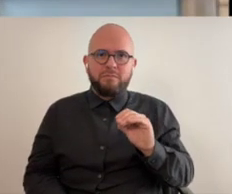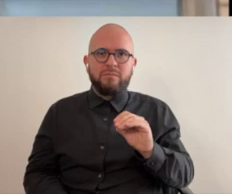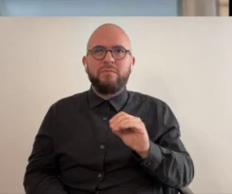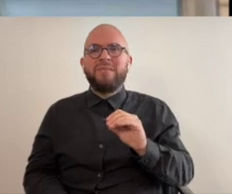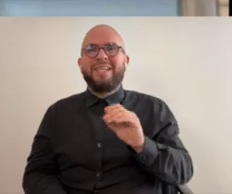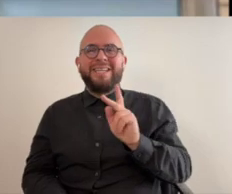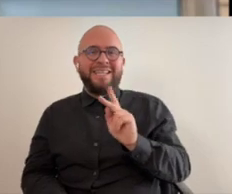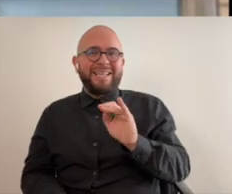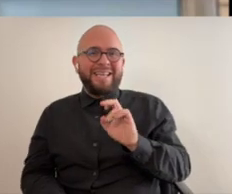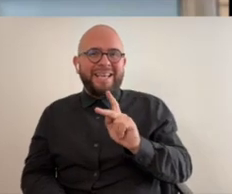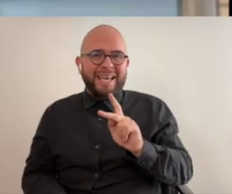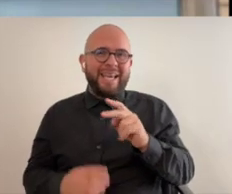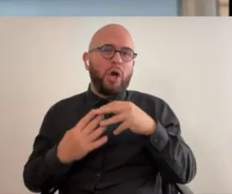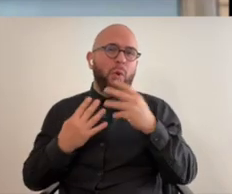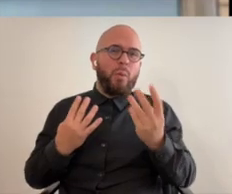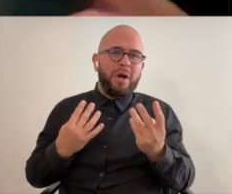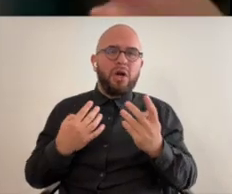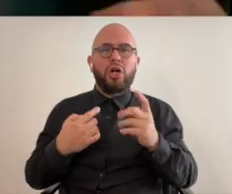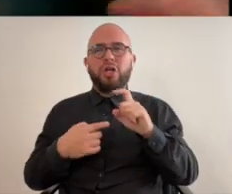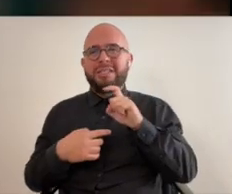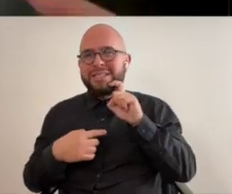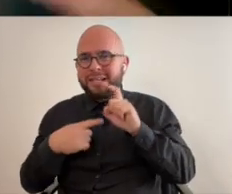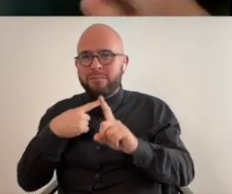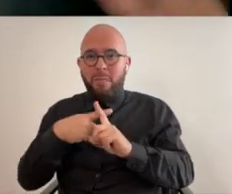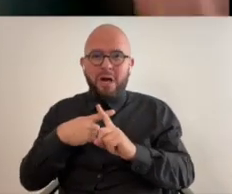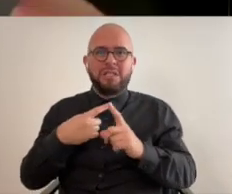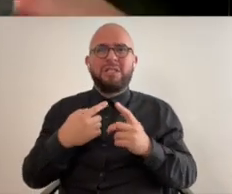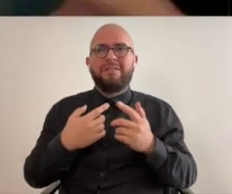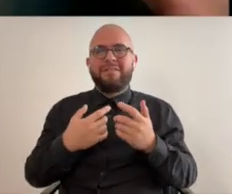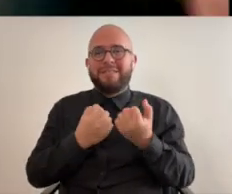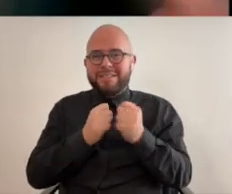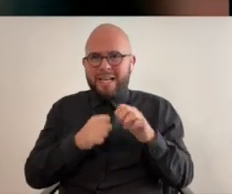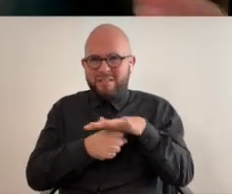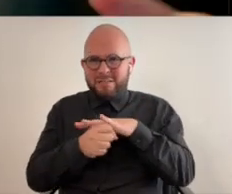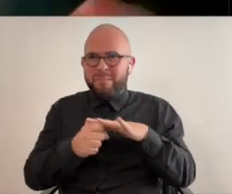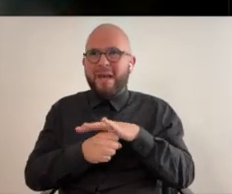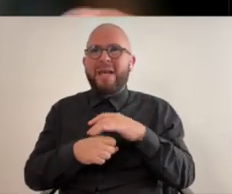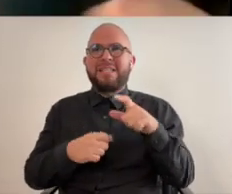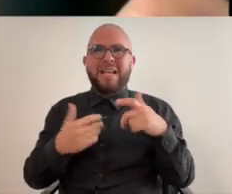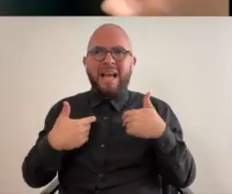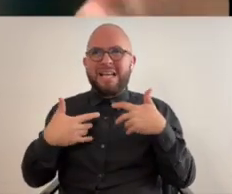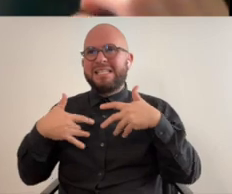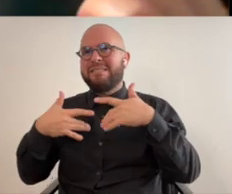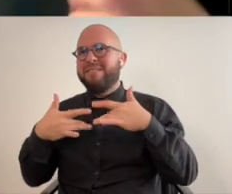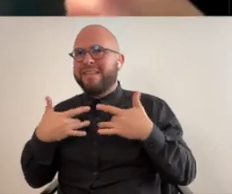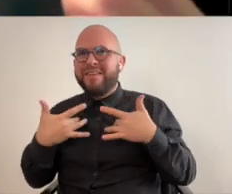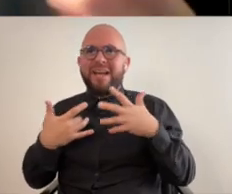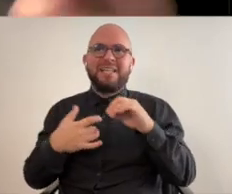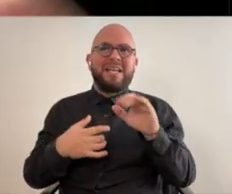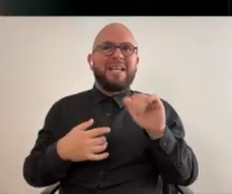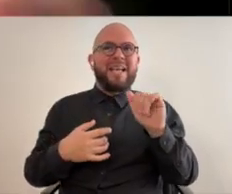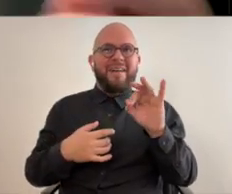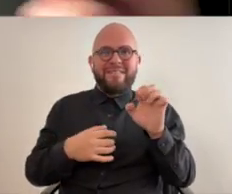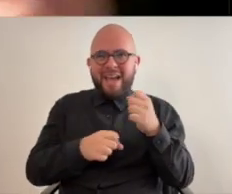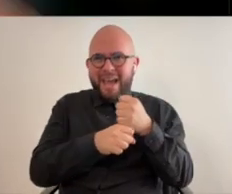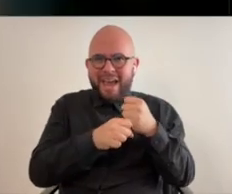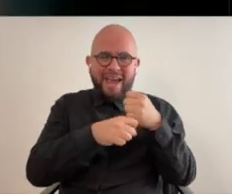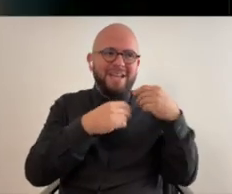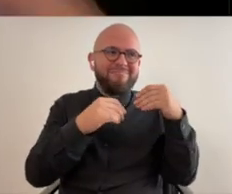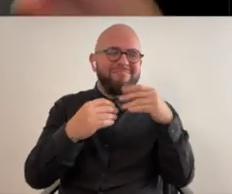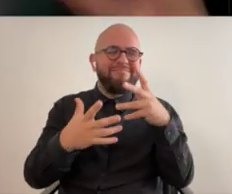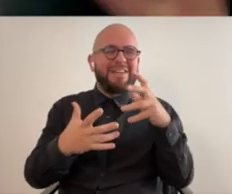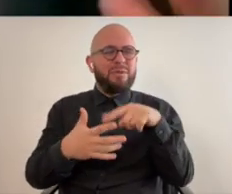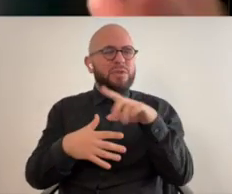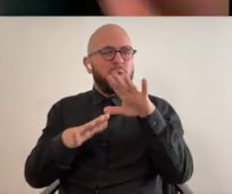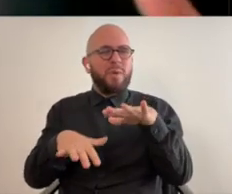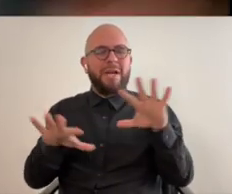francisco kink queer sex positive safe space that hosts events and also as a cafe and